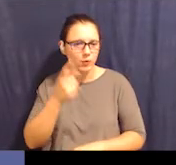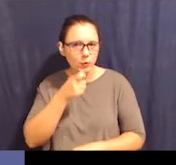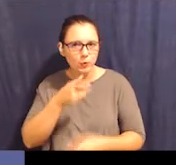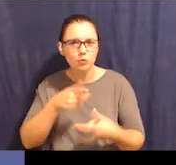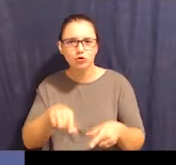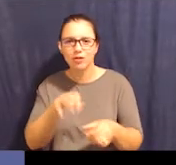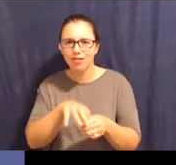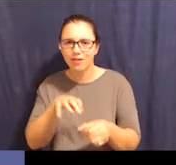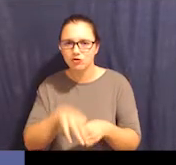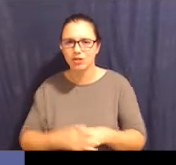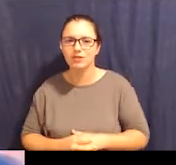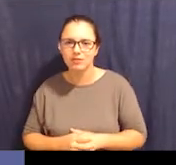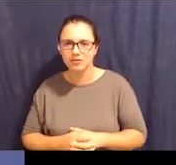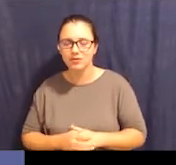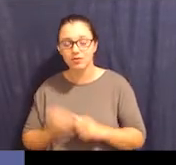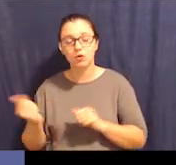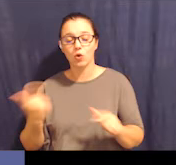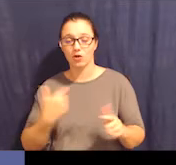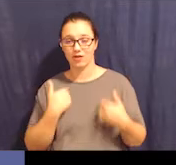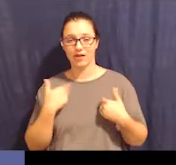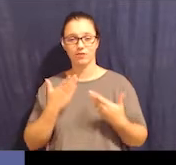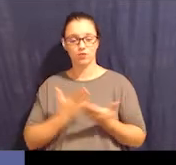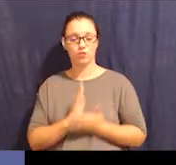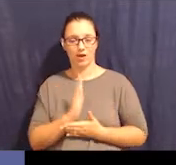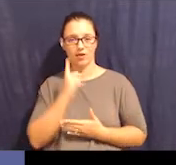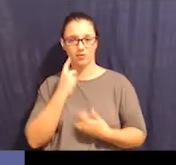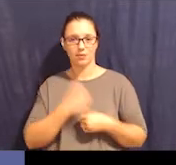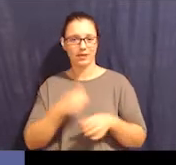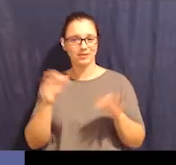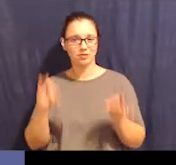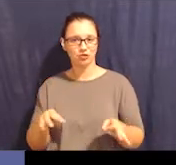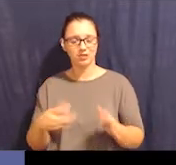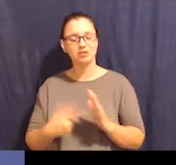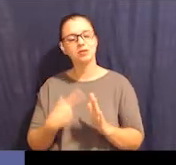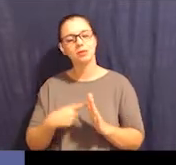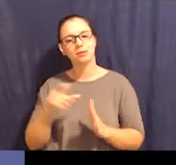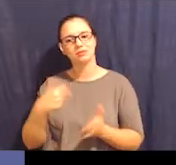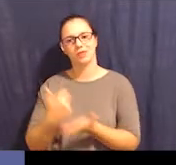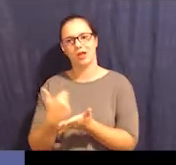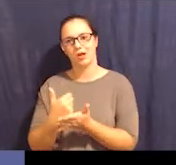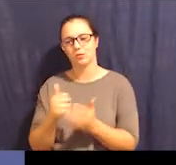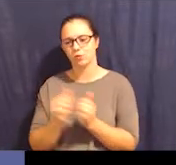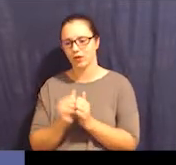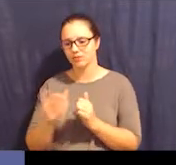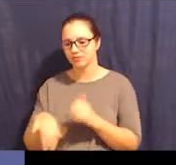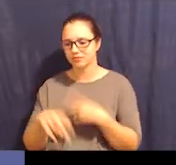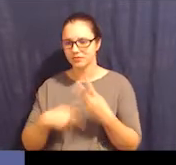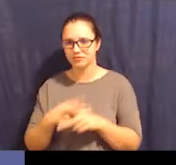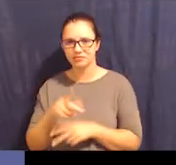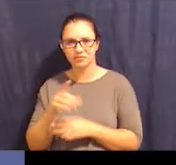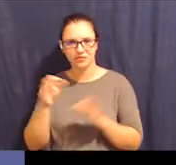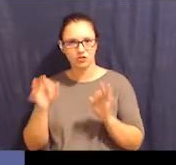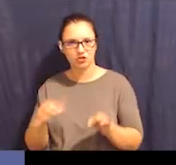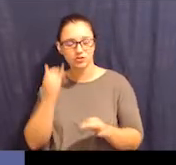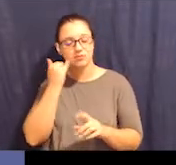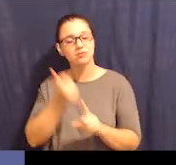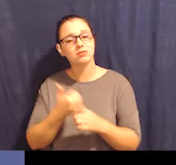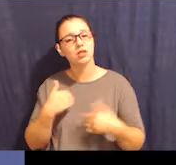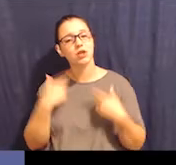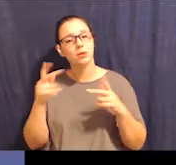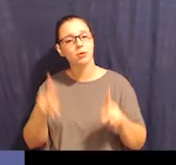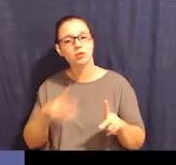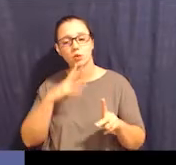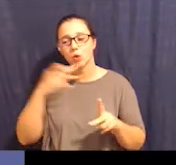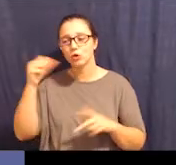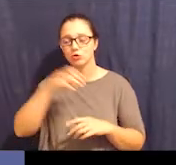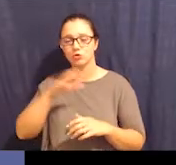vote for in an election. Everyone has the right to make decisions. Sometimes we need help with those decisions. If you're a young